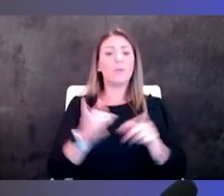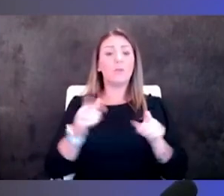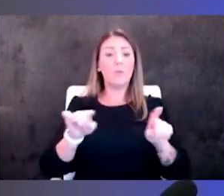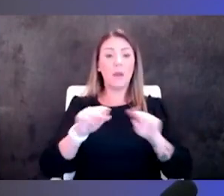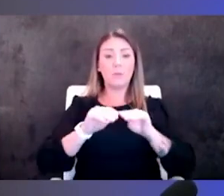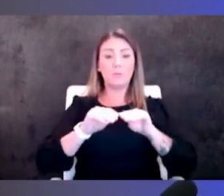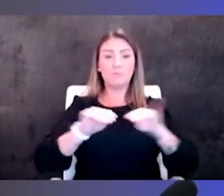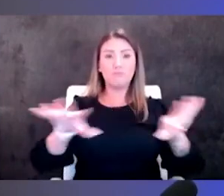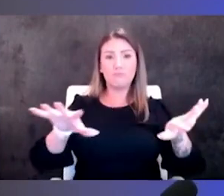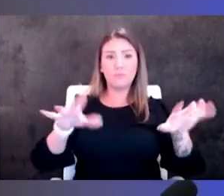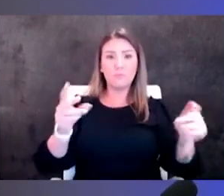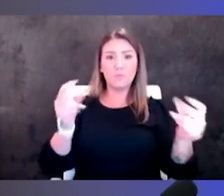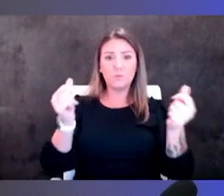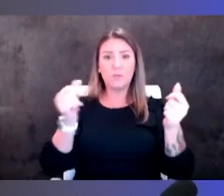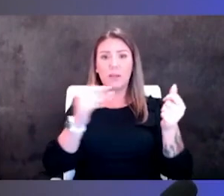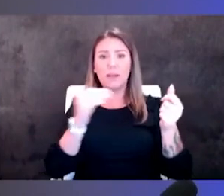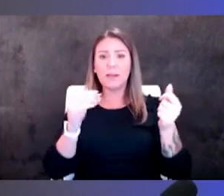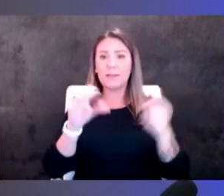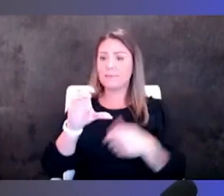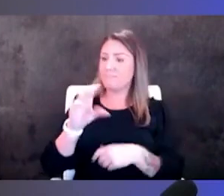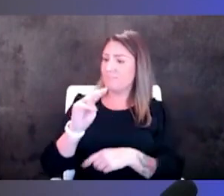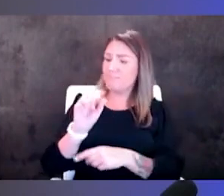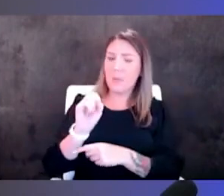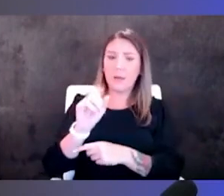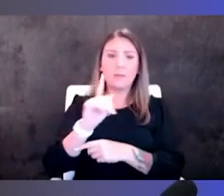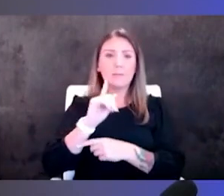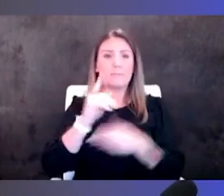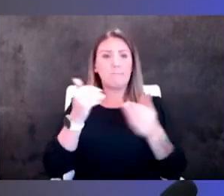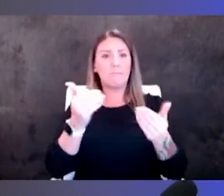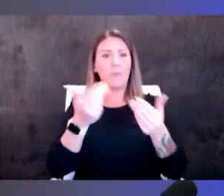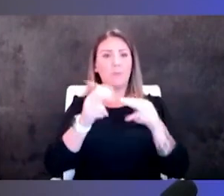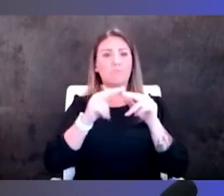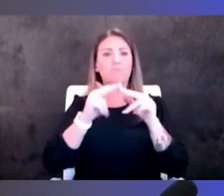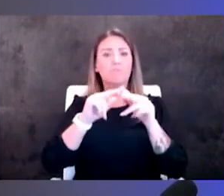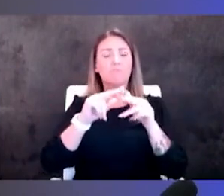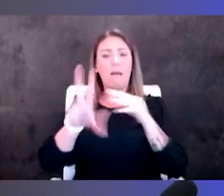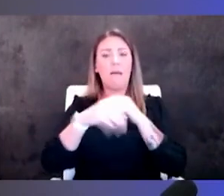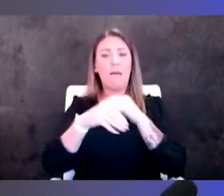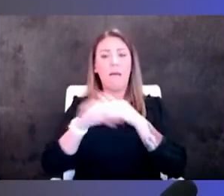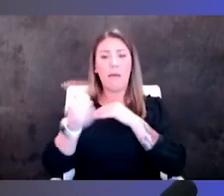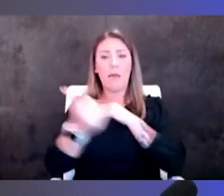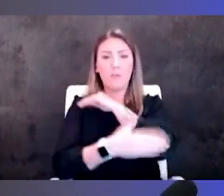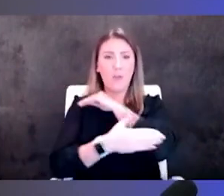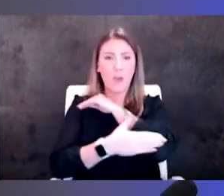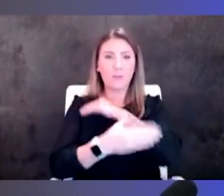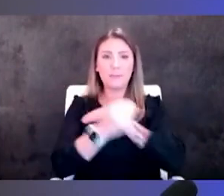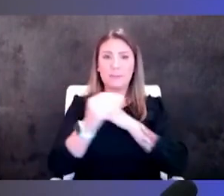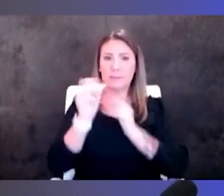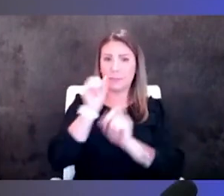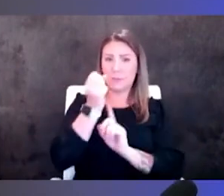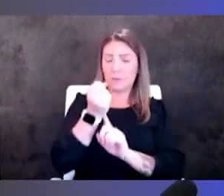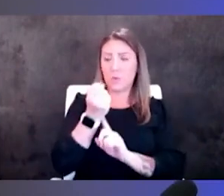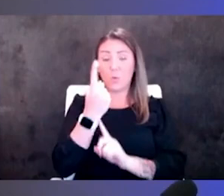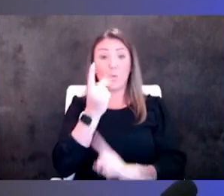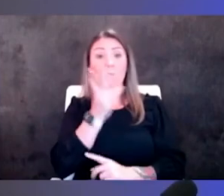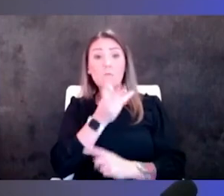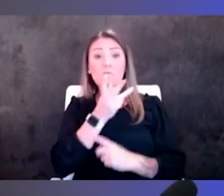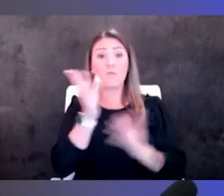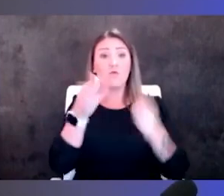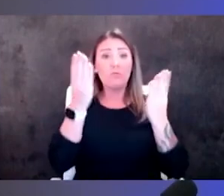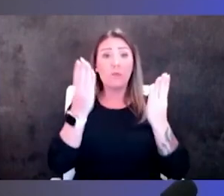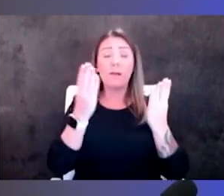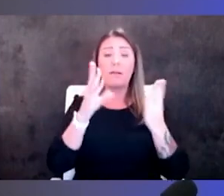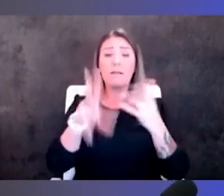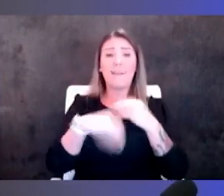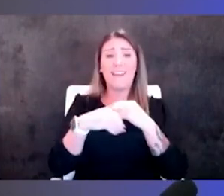and CMS allowed us to scale up to adding other counties and other conditions one of our rural providers suggested sepsis um